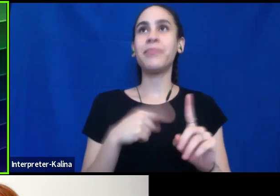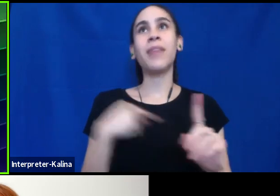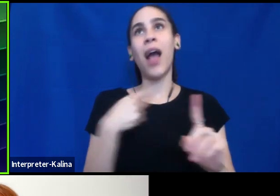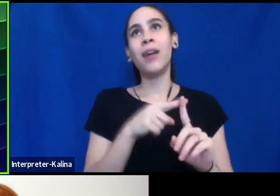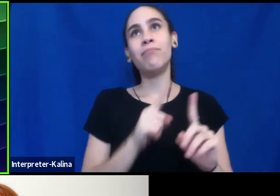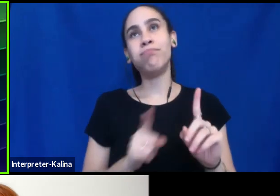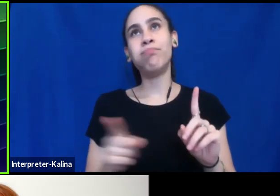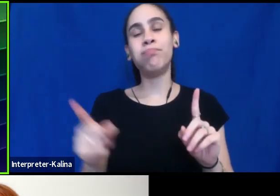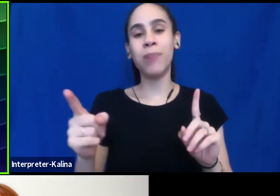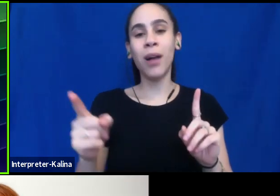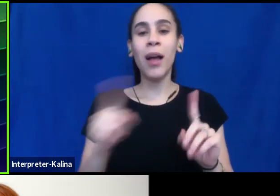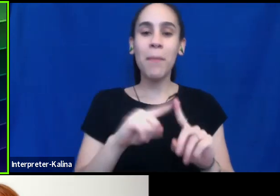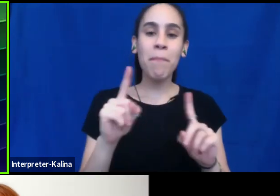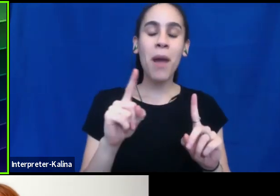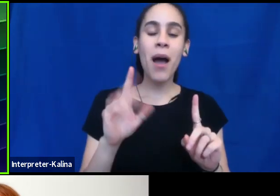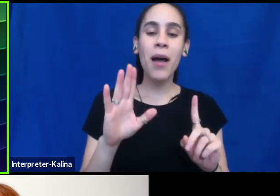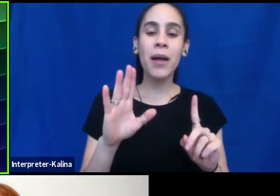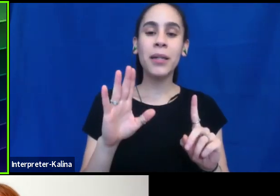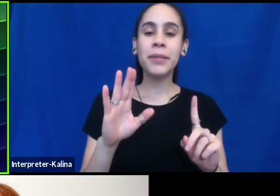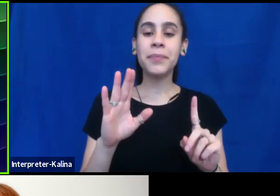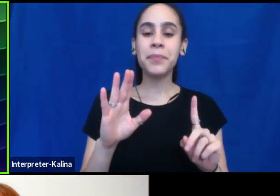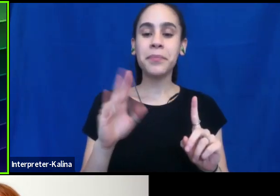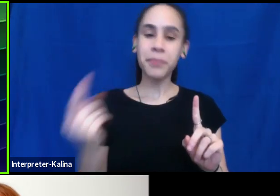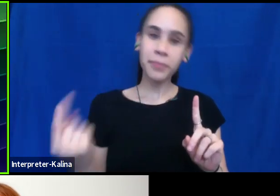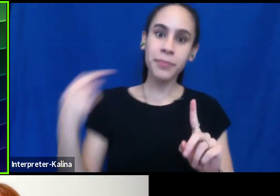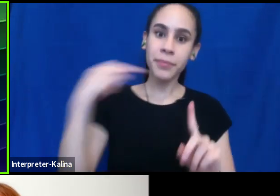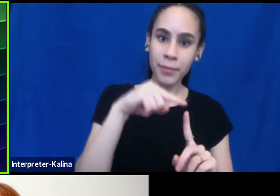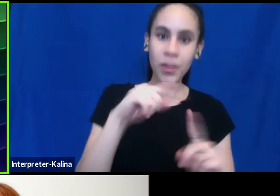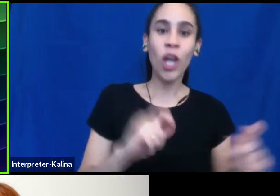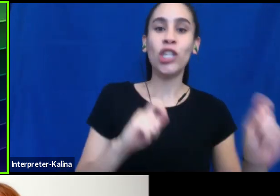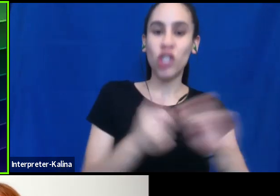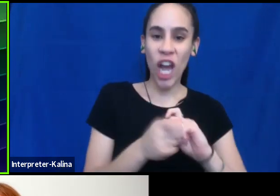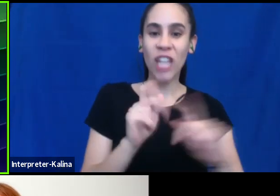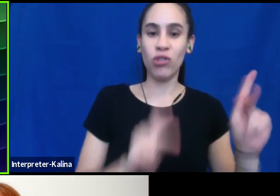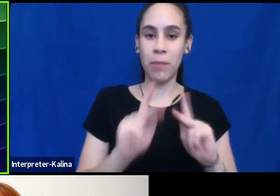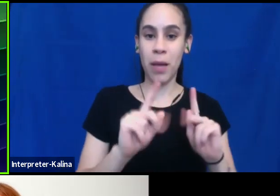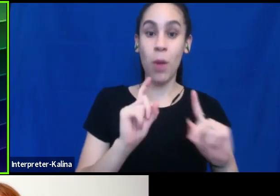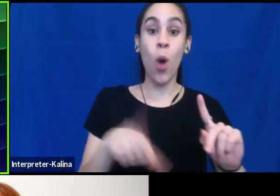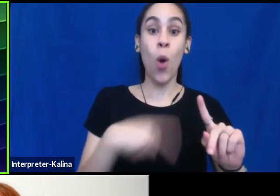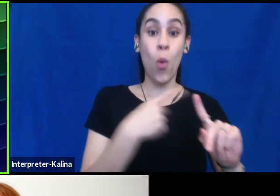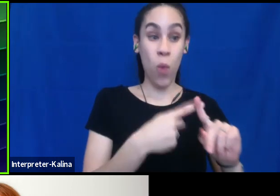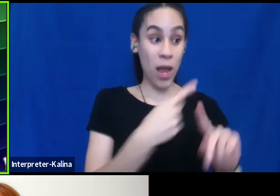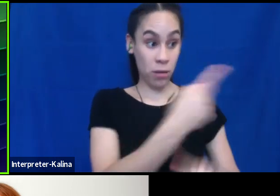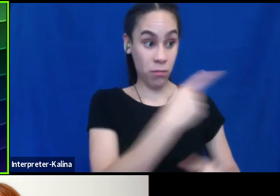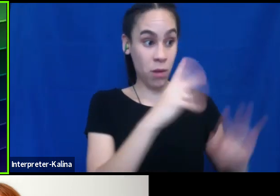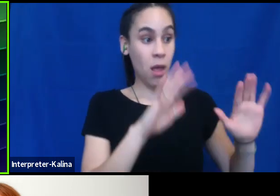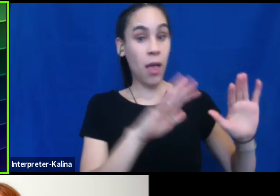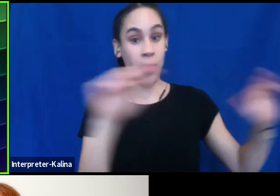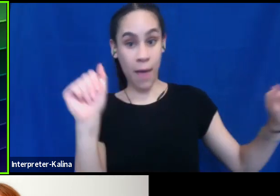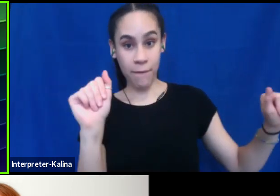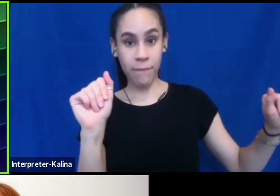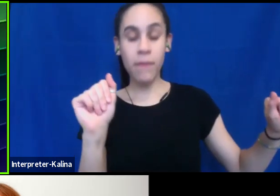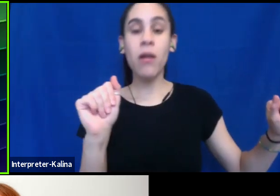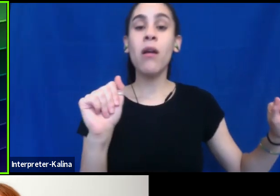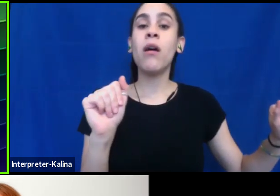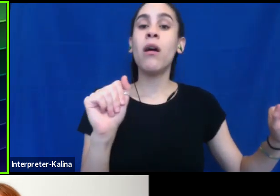of like changing people was that when we left that, that evening, gave each other a hug and we had a great dinner. He even was like, let's do this